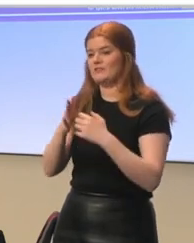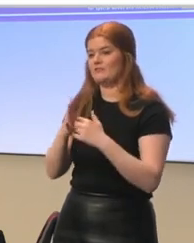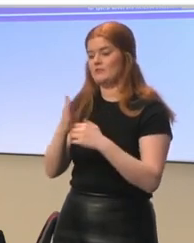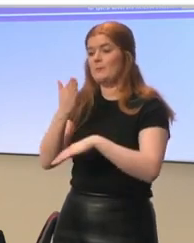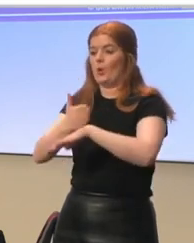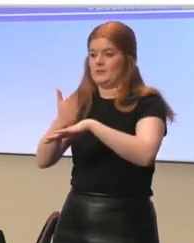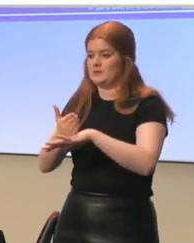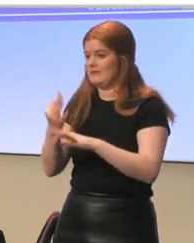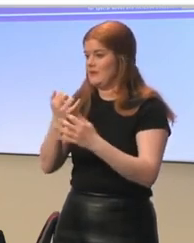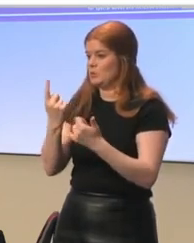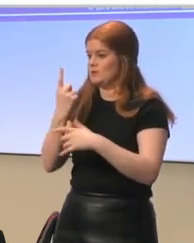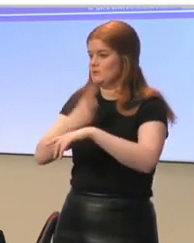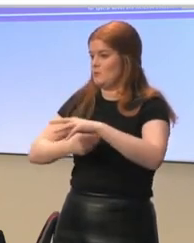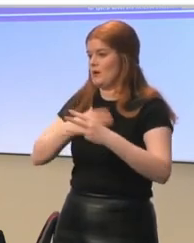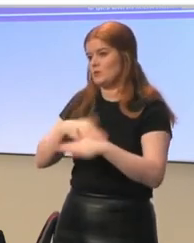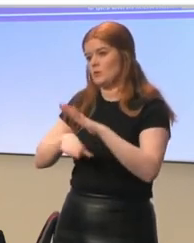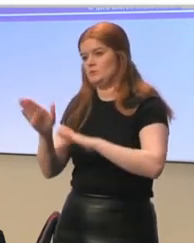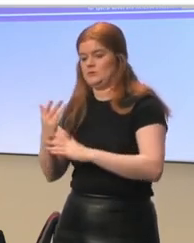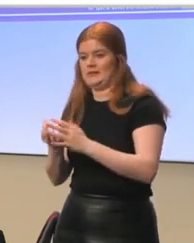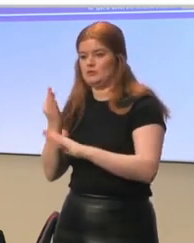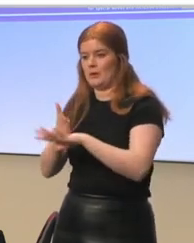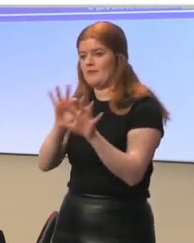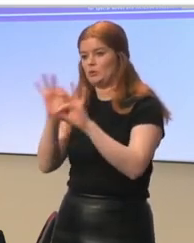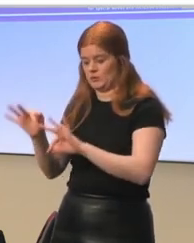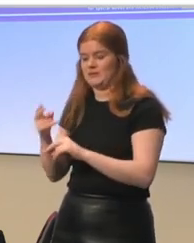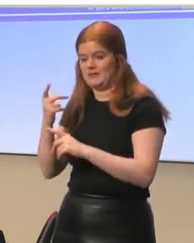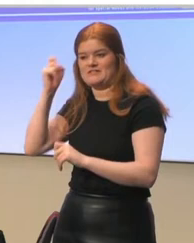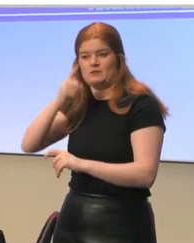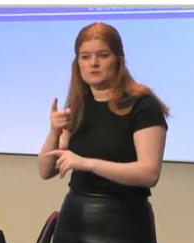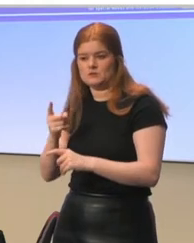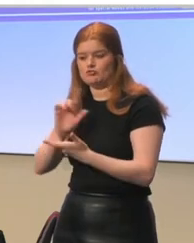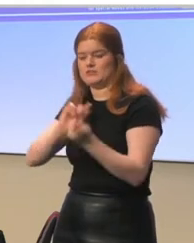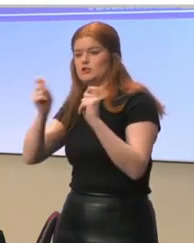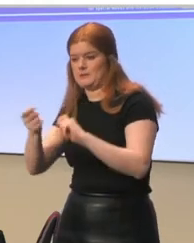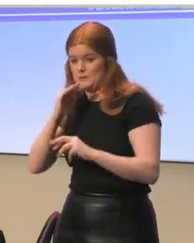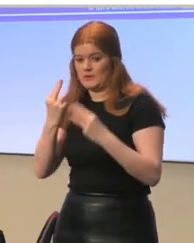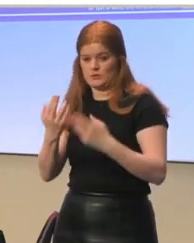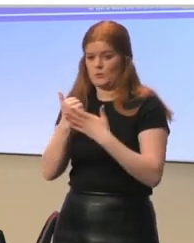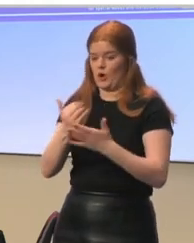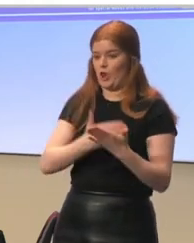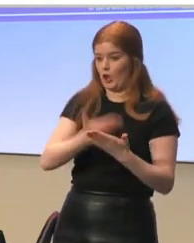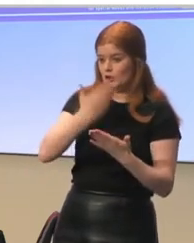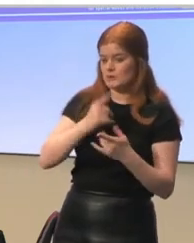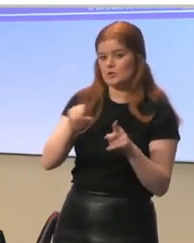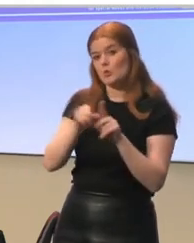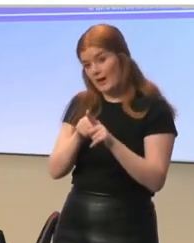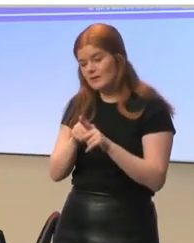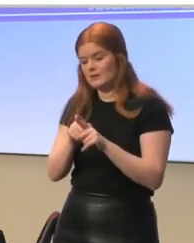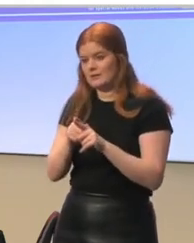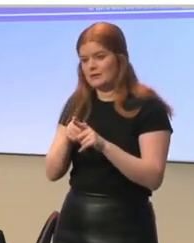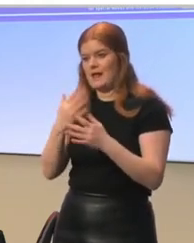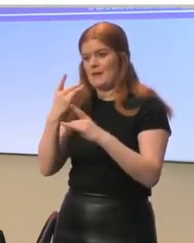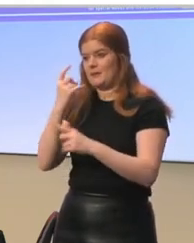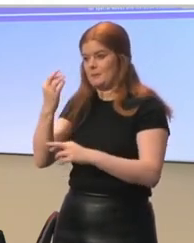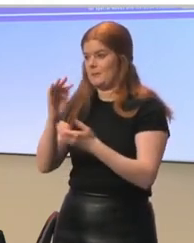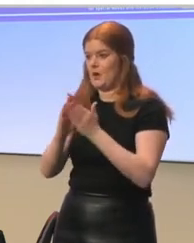we really need to support learners in vocational education programs, but also regarding independent living and